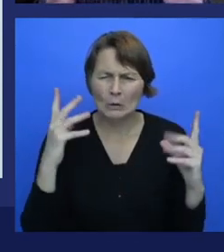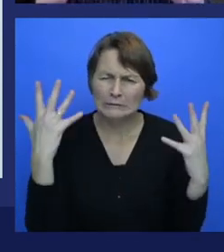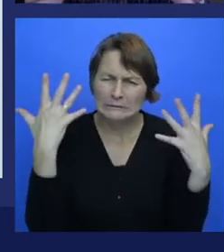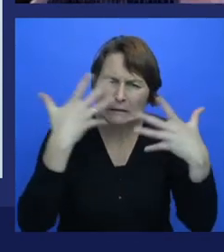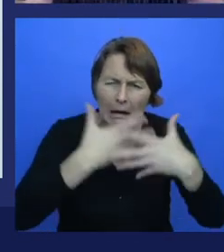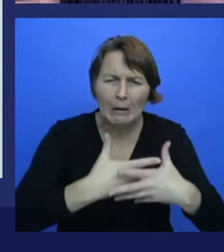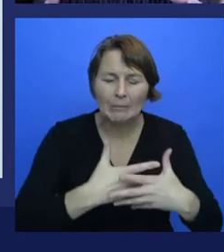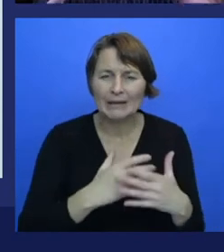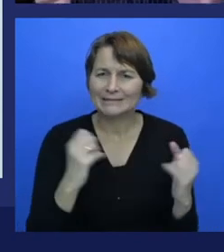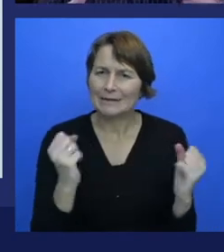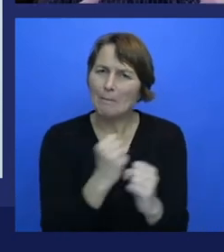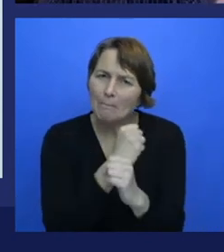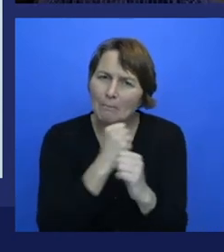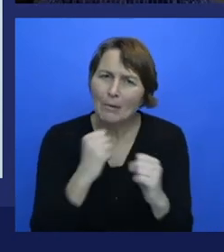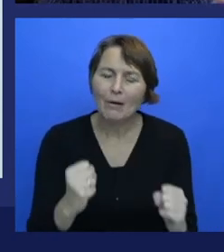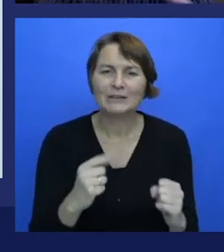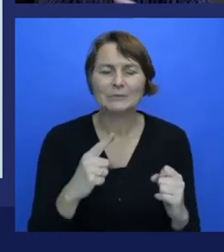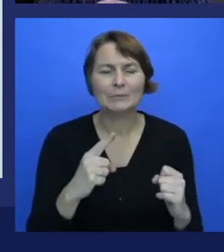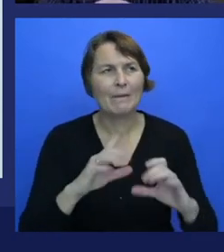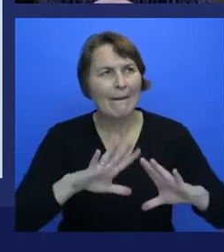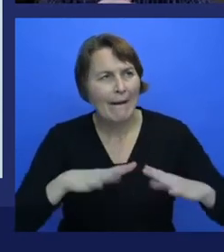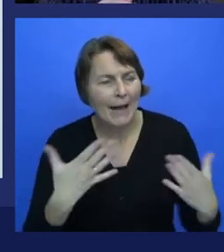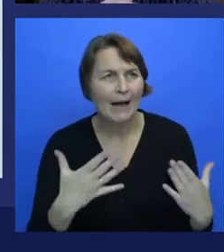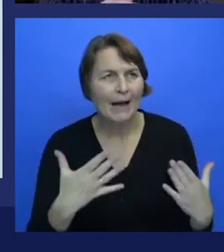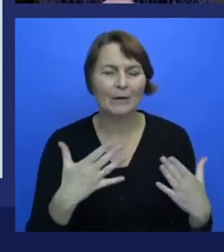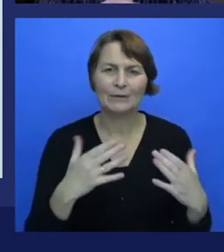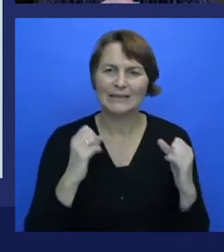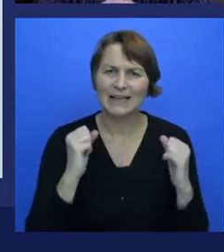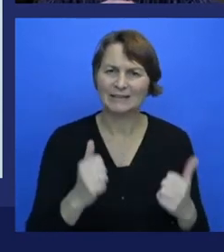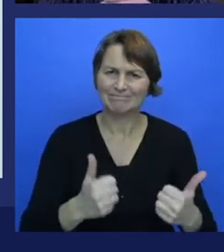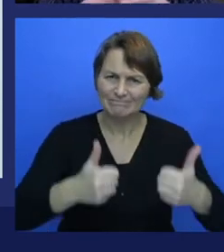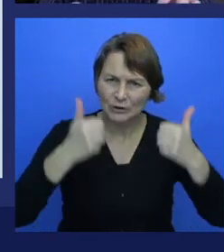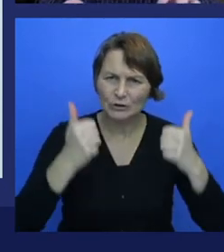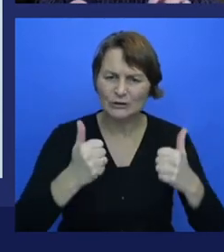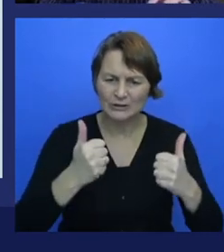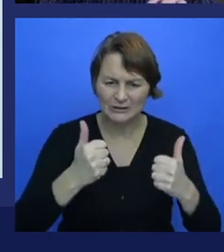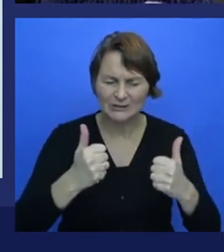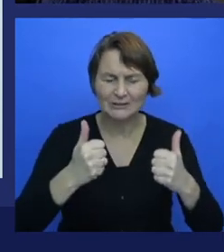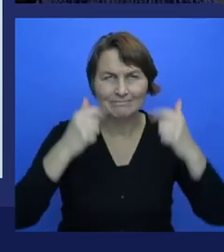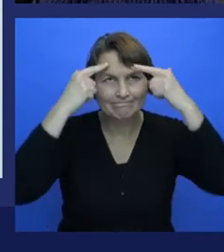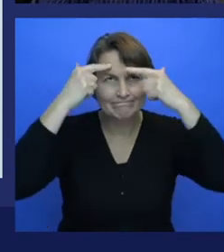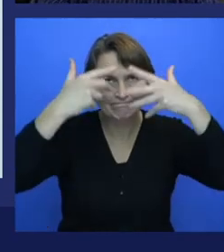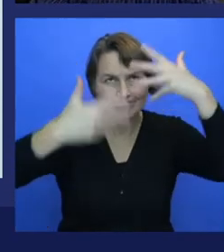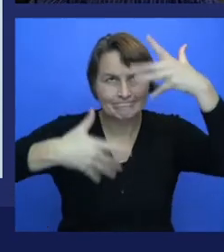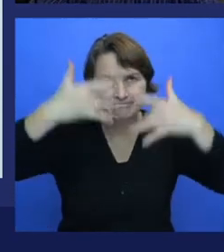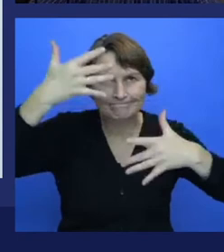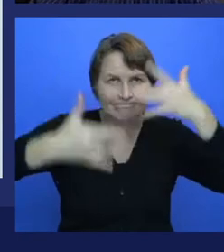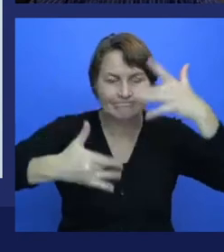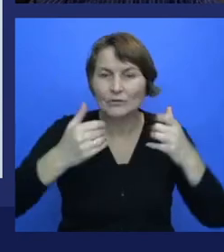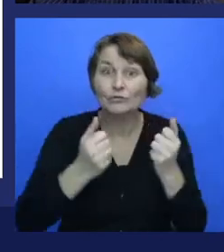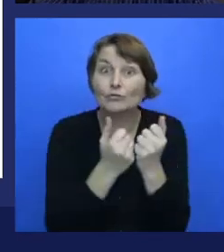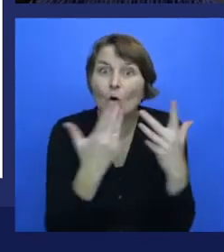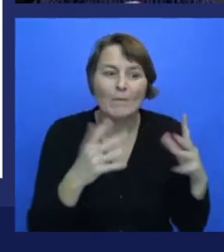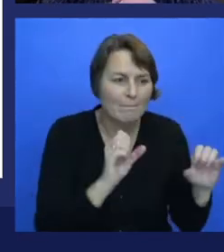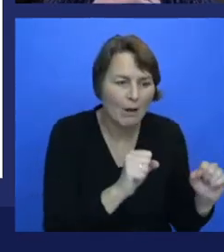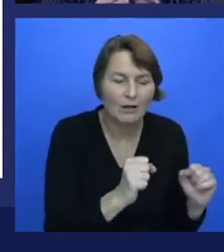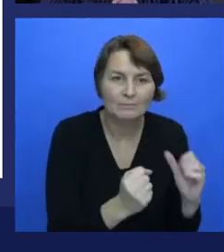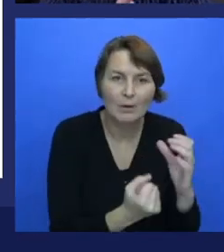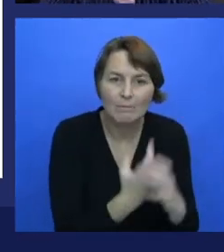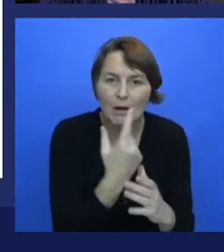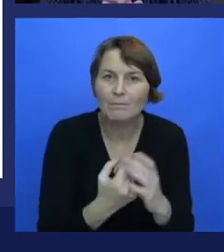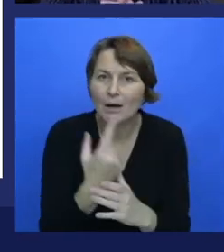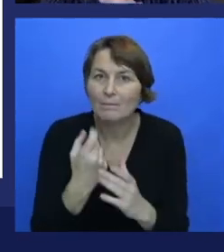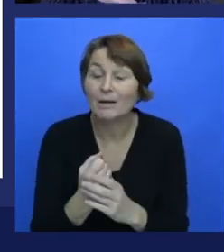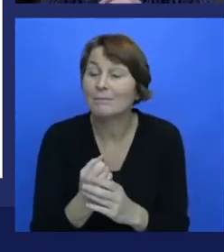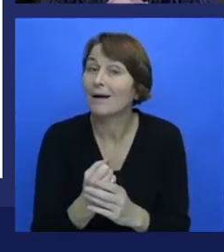can't brute force your way through a computational model on Go. It's too many possibilities. The Google folks took it